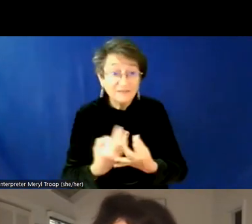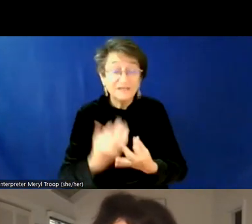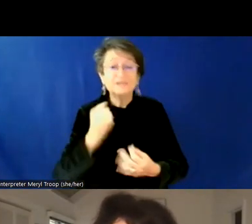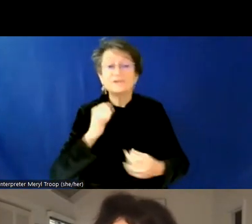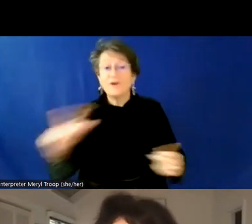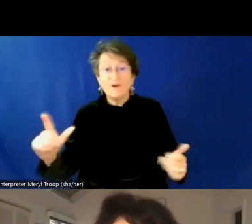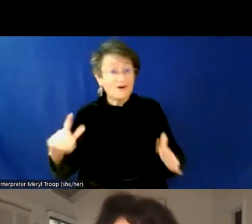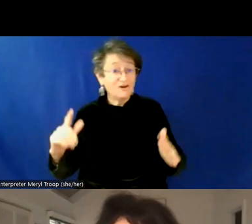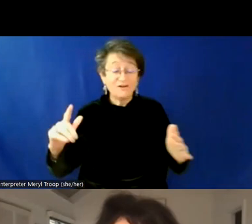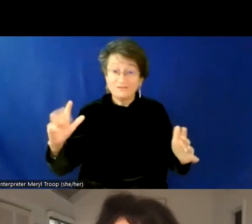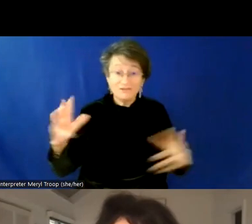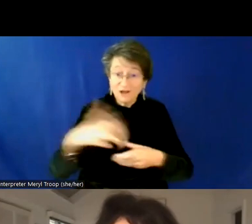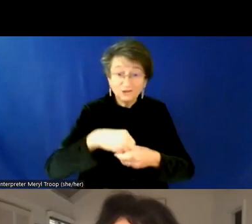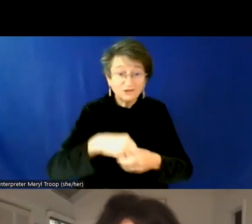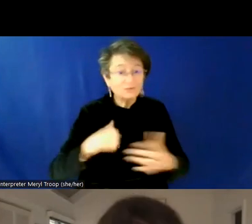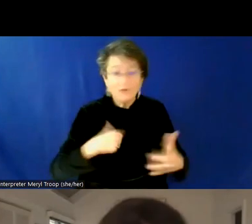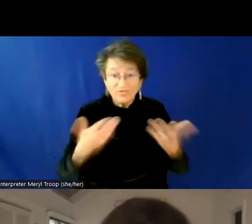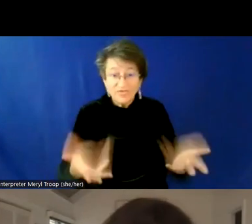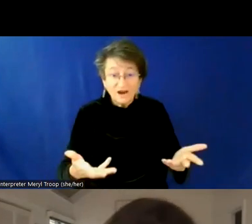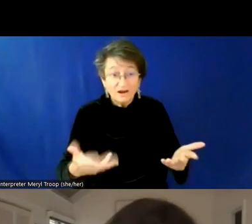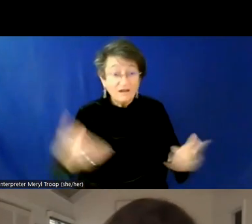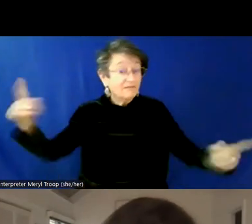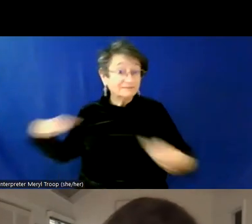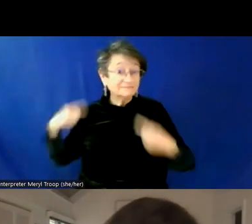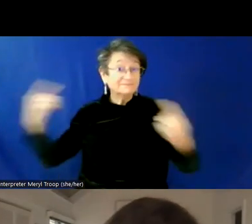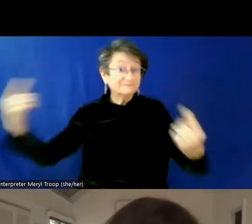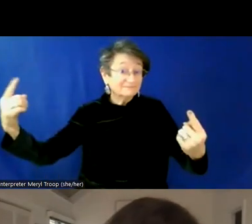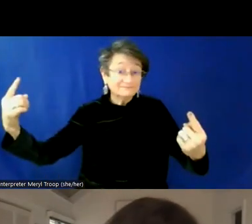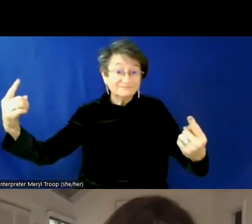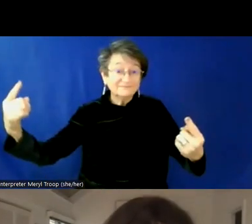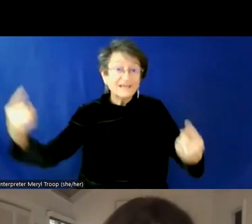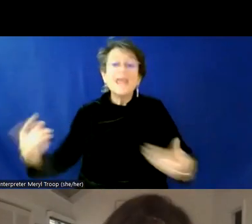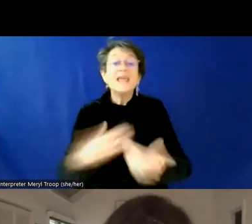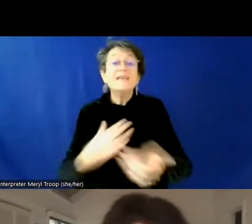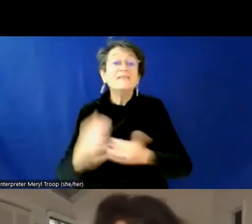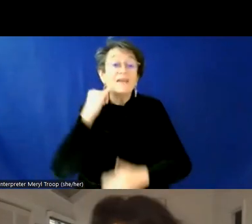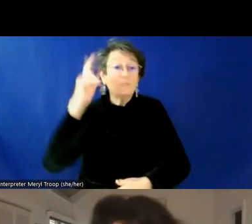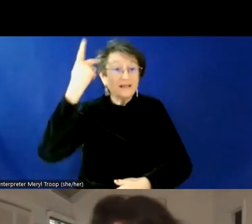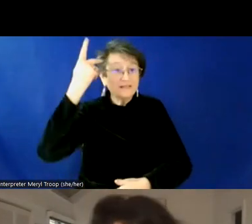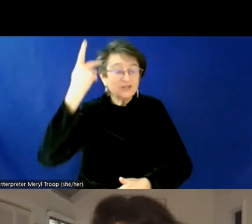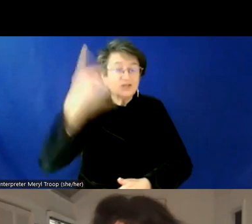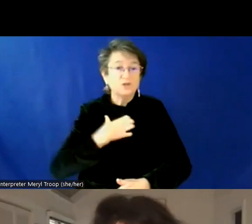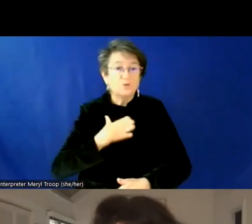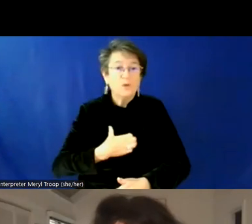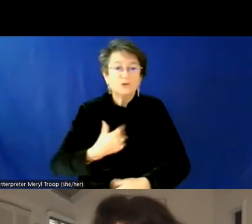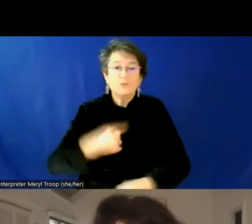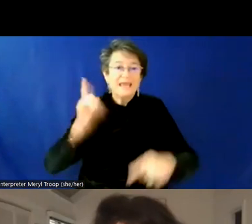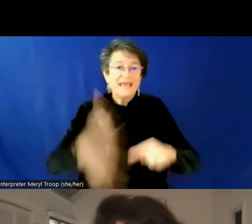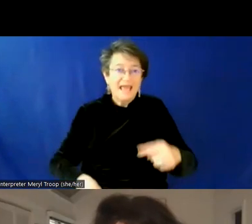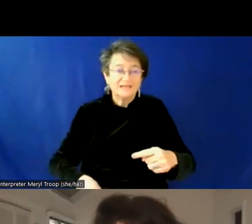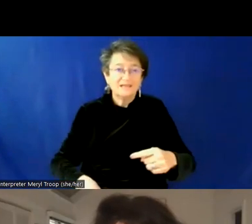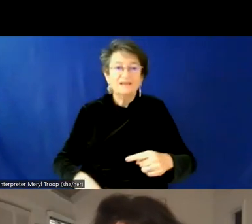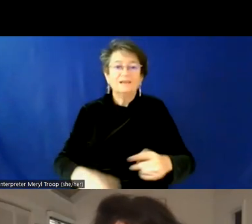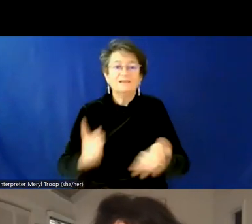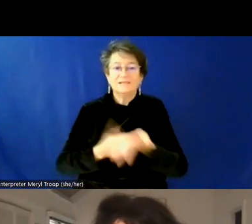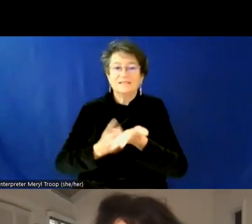so. Um, I would add, even if politicians attempt to make sure that we can't talk about our existence. Um, and you know, I'm